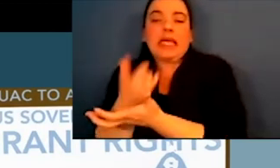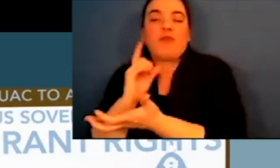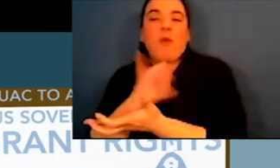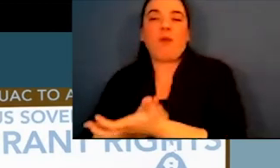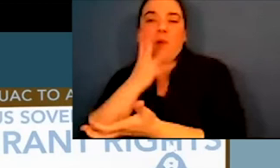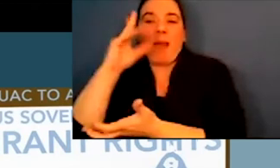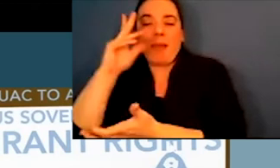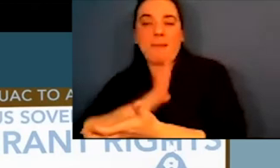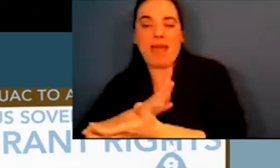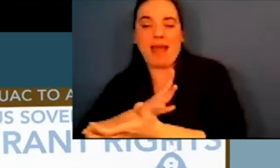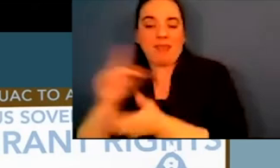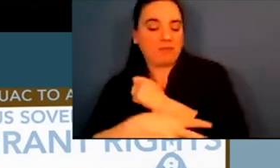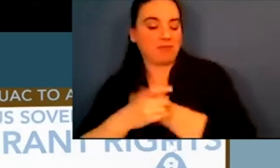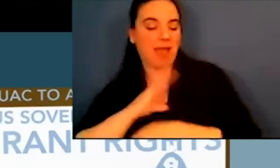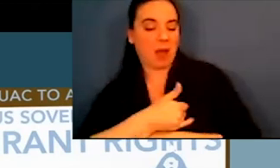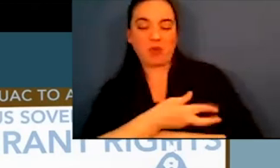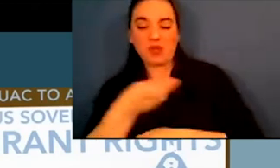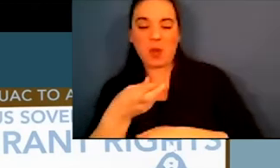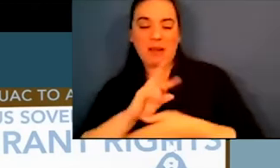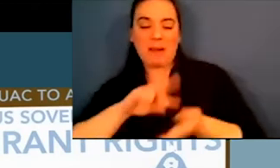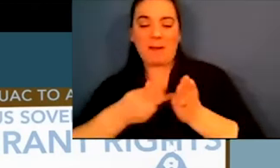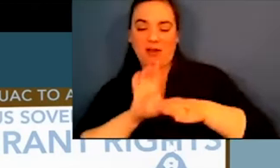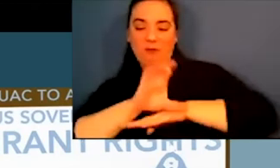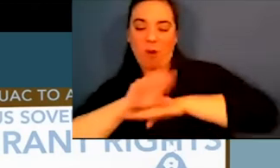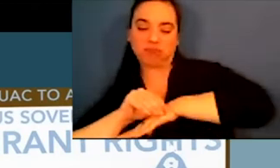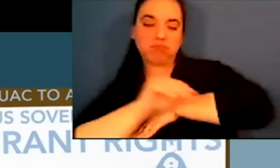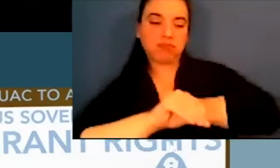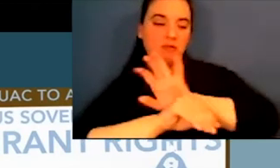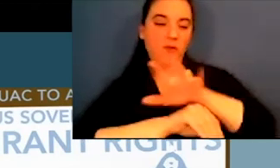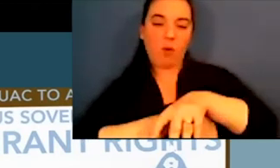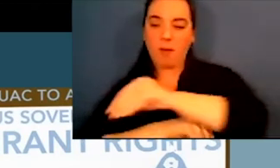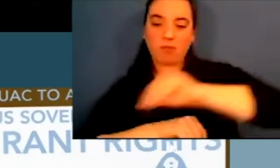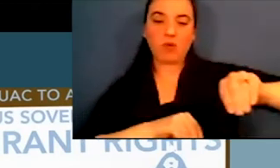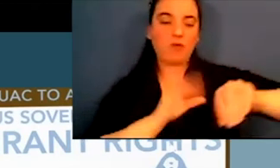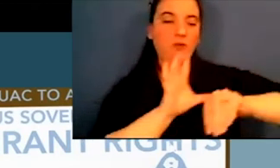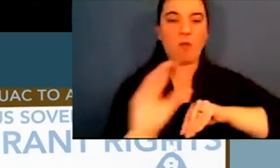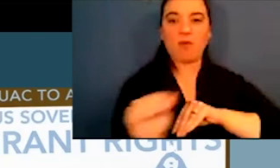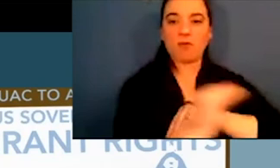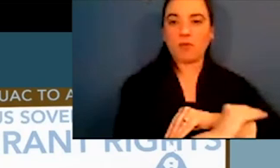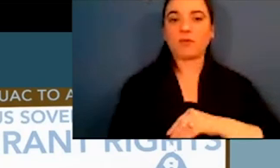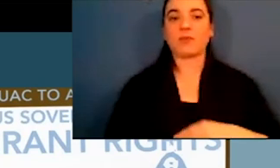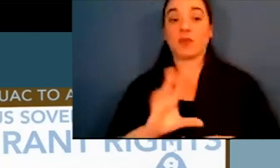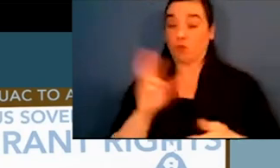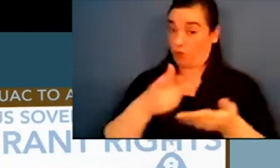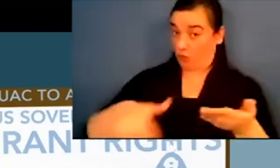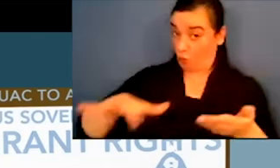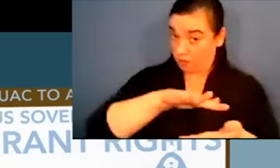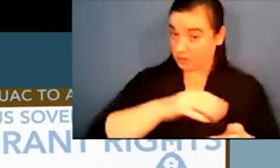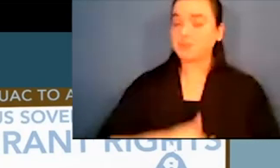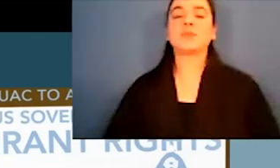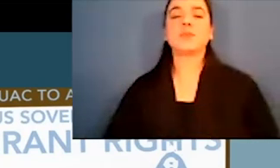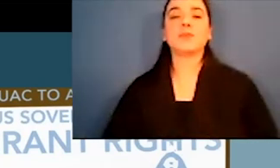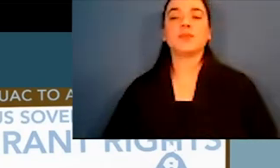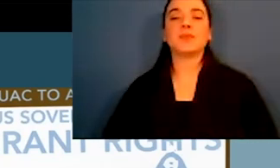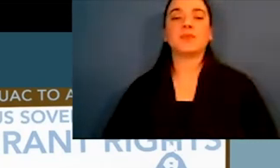political and economic needs of the white man as they steal her resources. And so just to tell you a little bit about